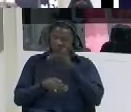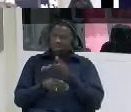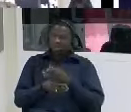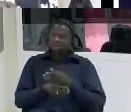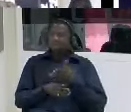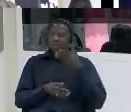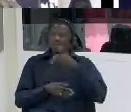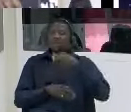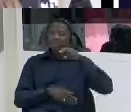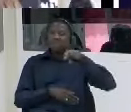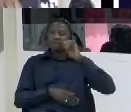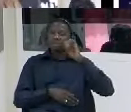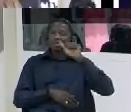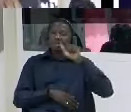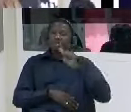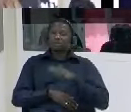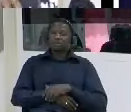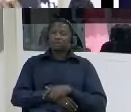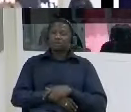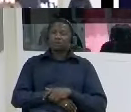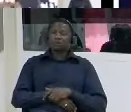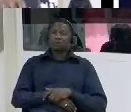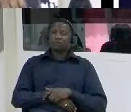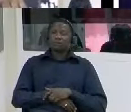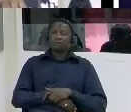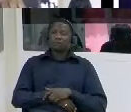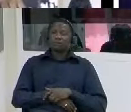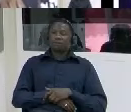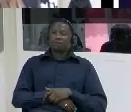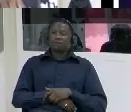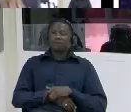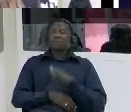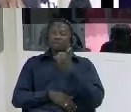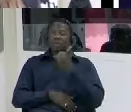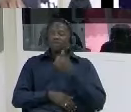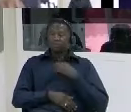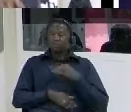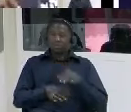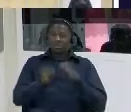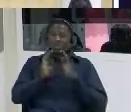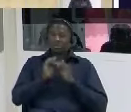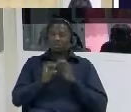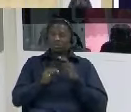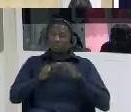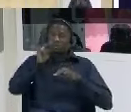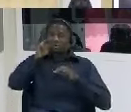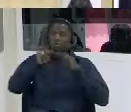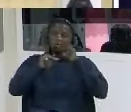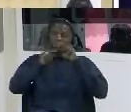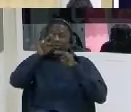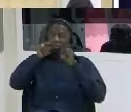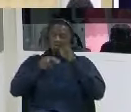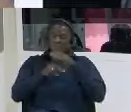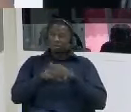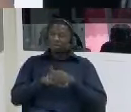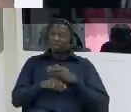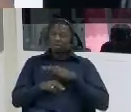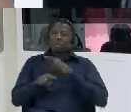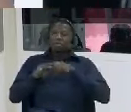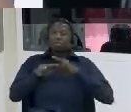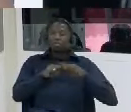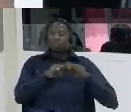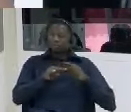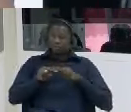yes i was taken up at the panel upstairs the panels panel where they are throughout